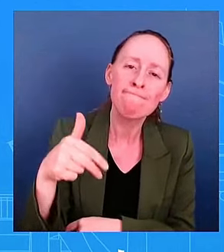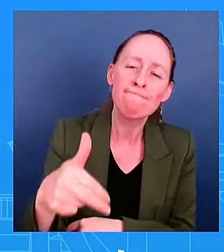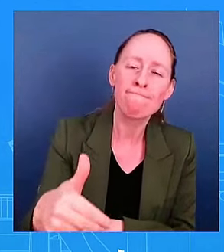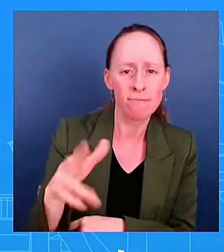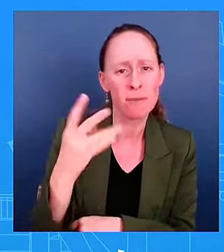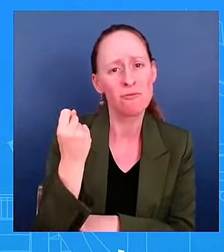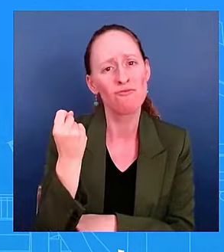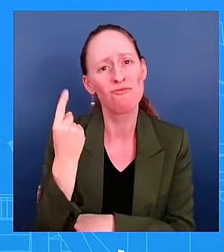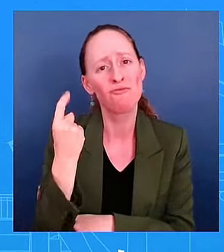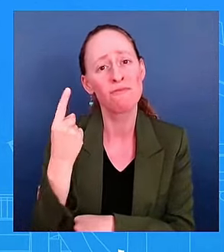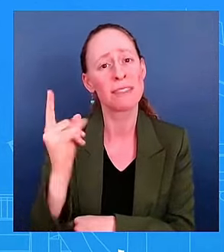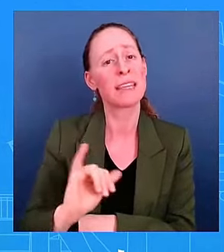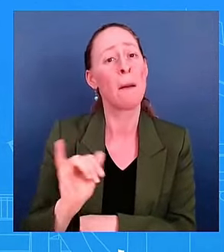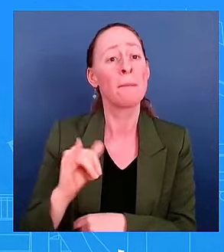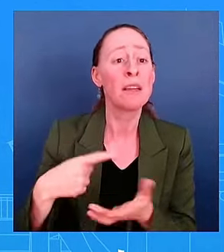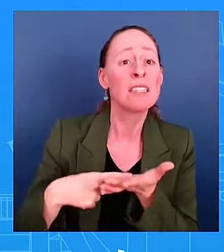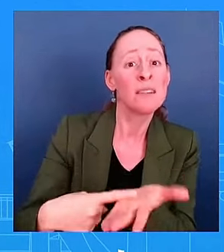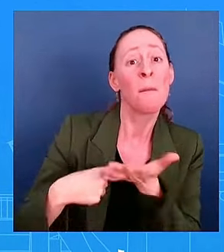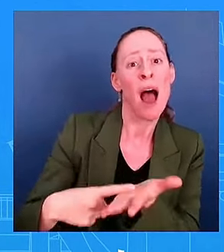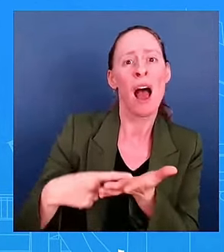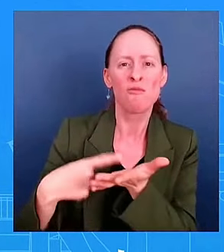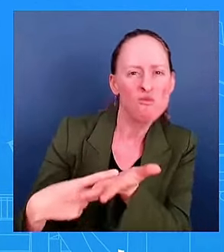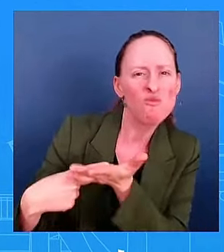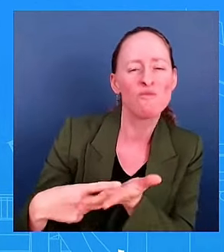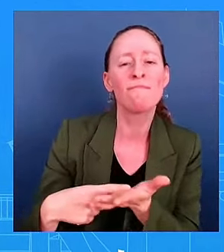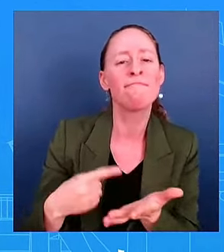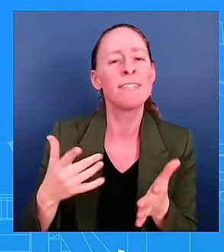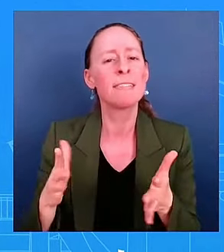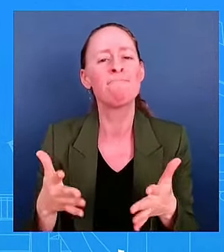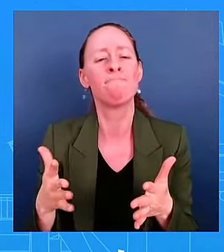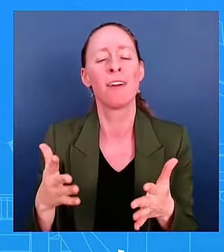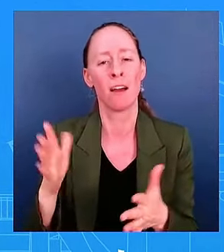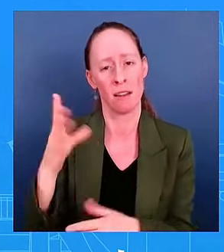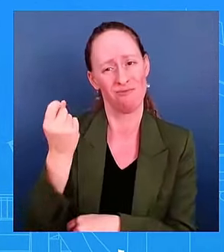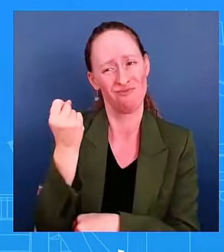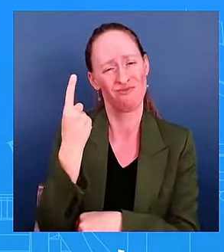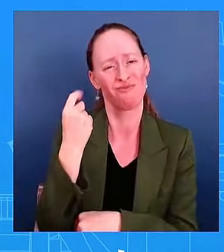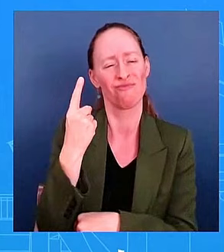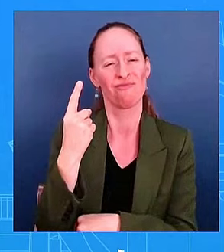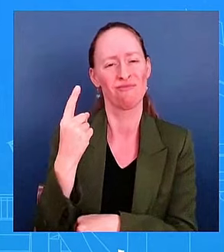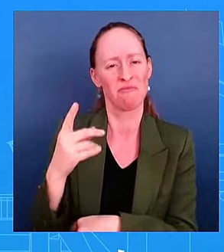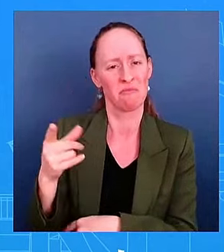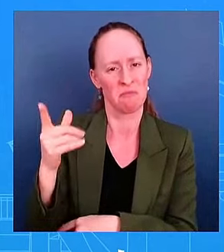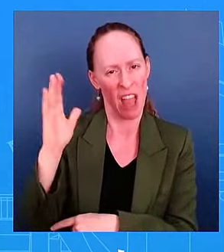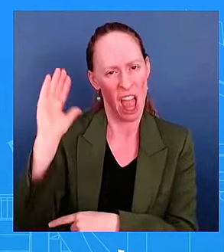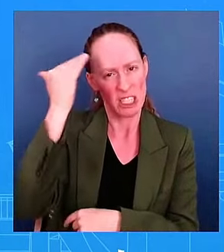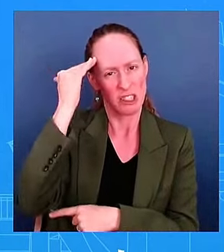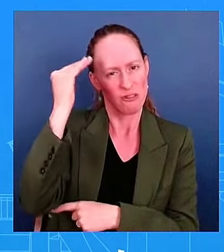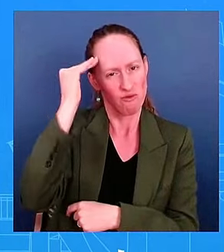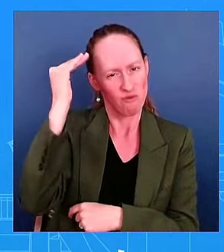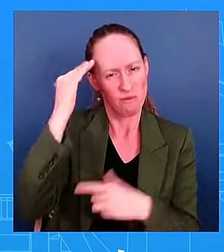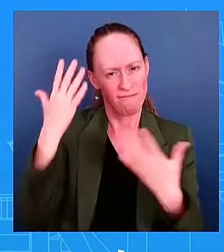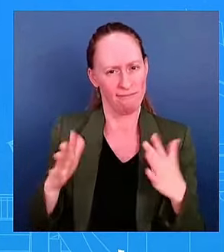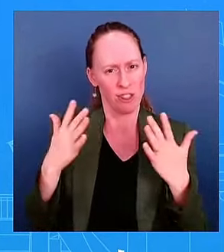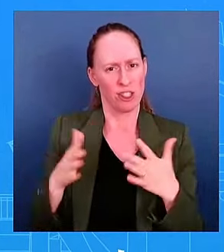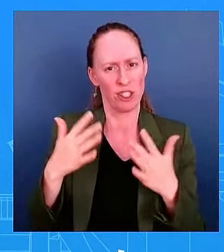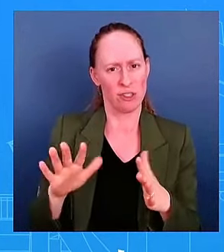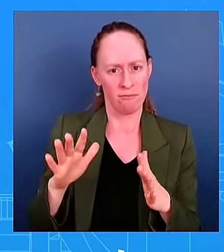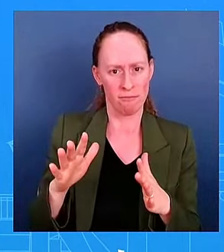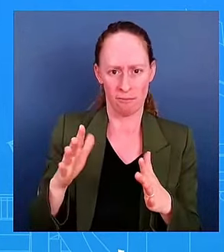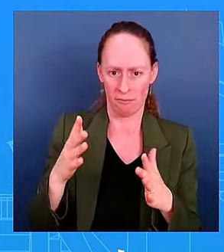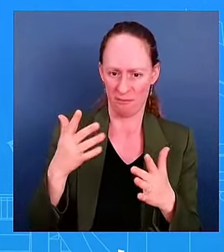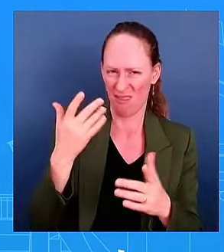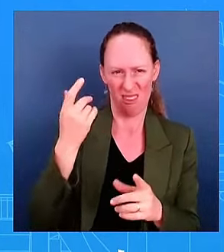he owned up to it in on Friday, the day after the debate, that afternoon. And so we didn't wait.